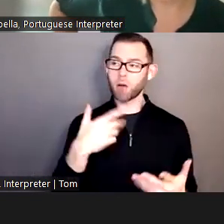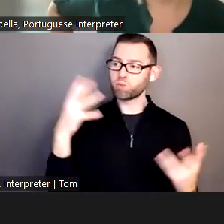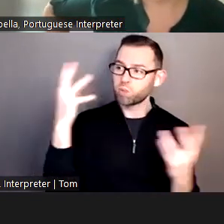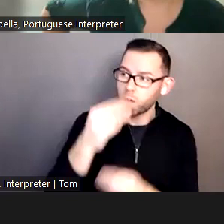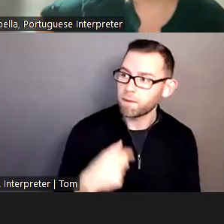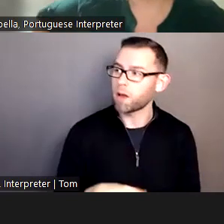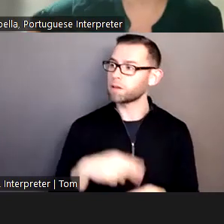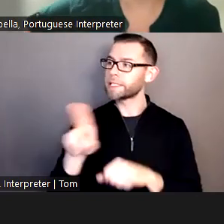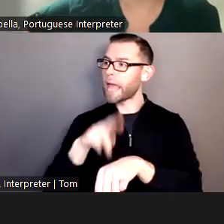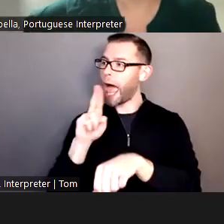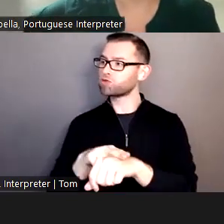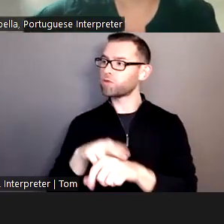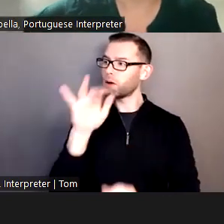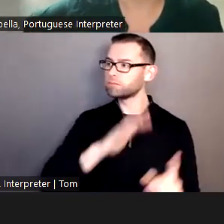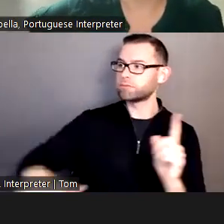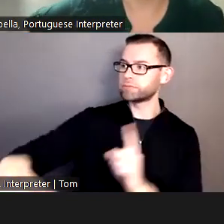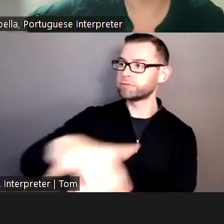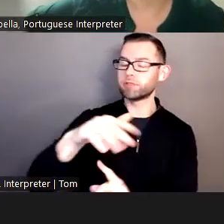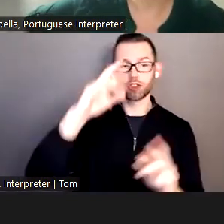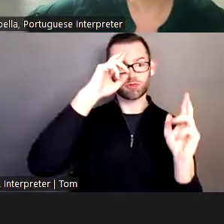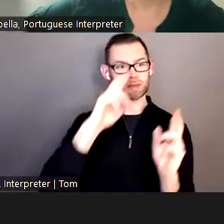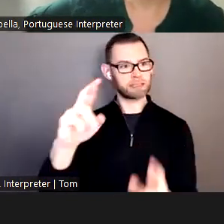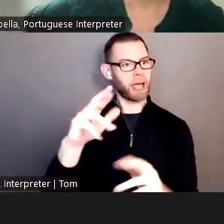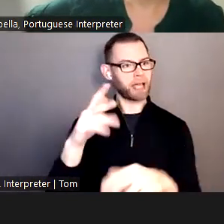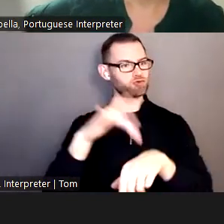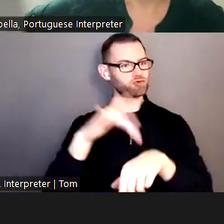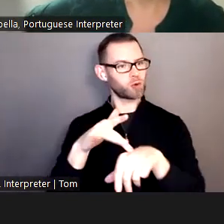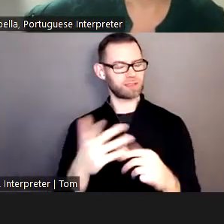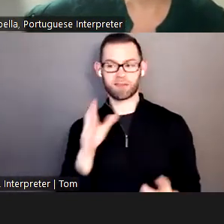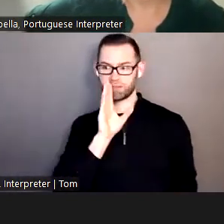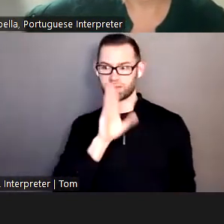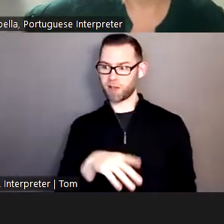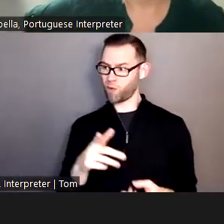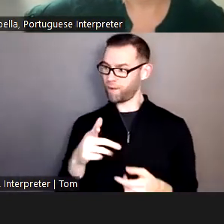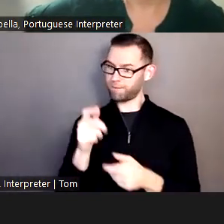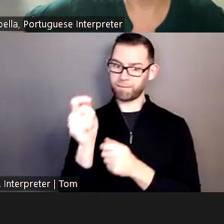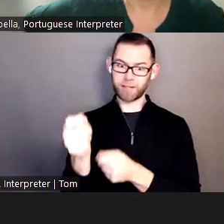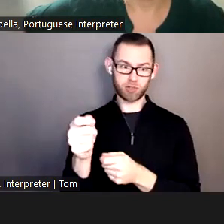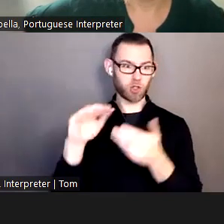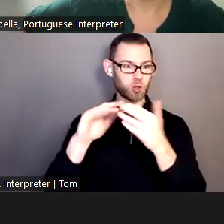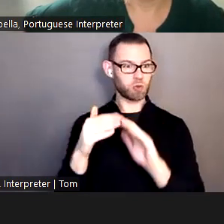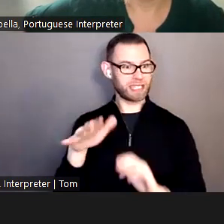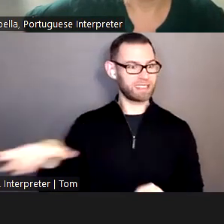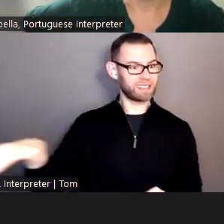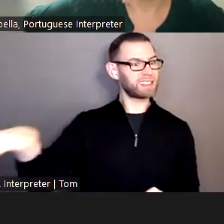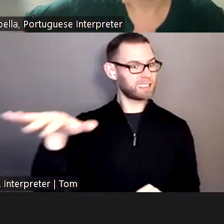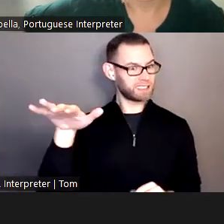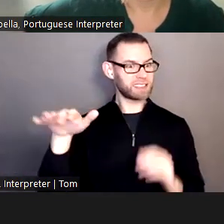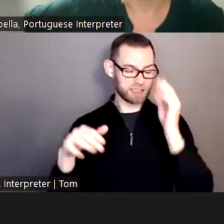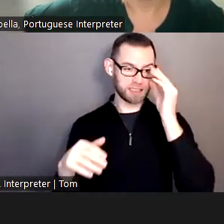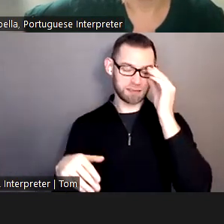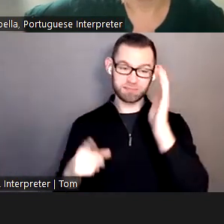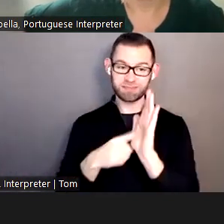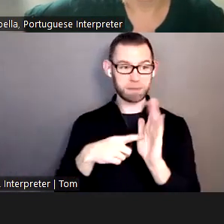resources, a fishing community that was vibrant and continues to struggle because of environmental factors.